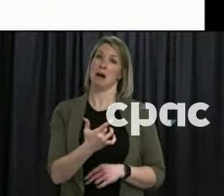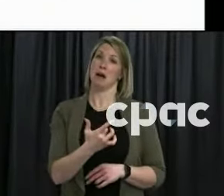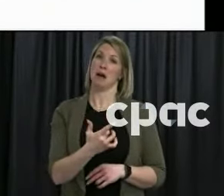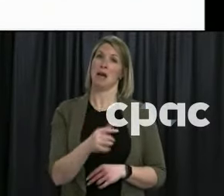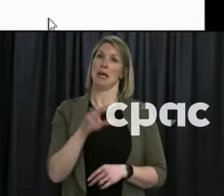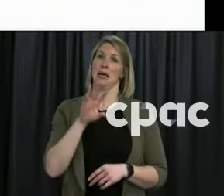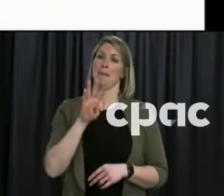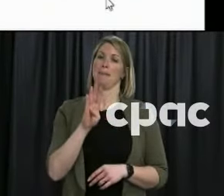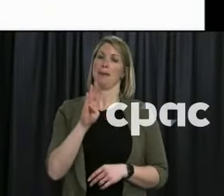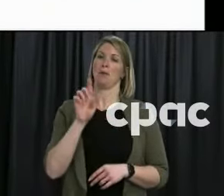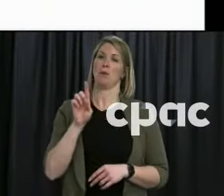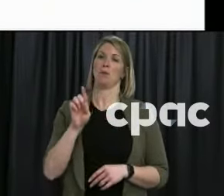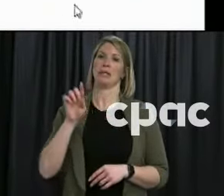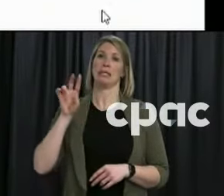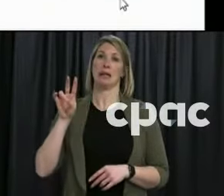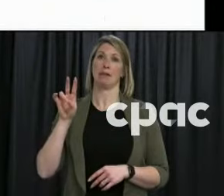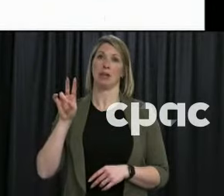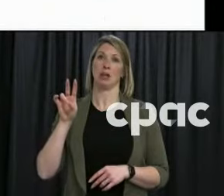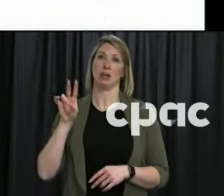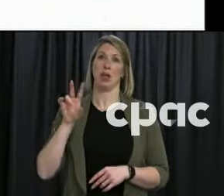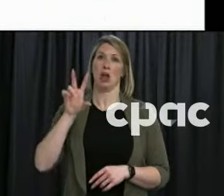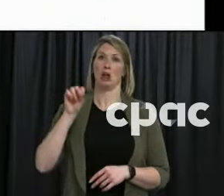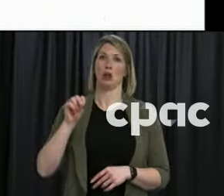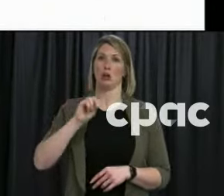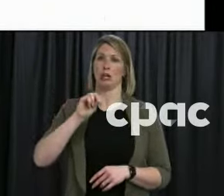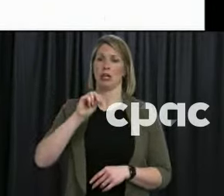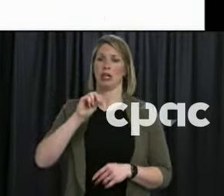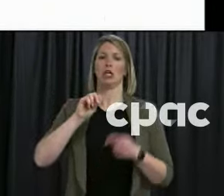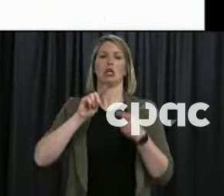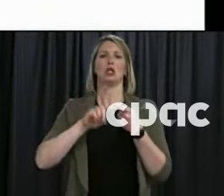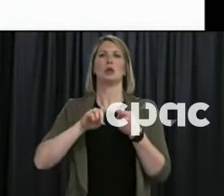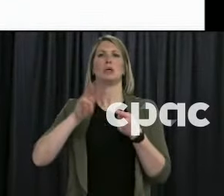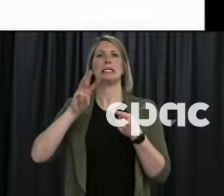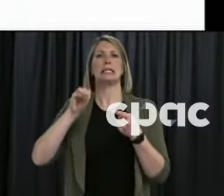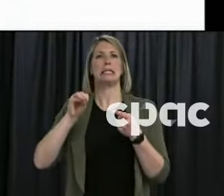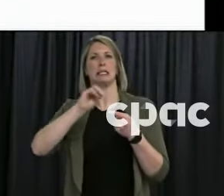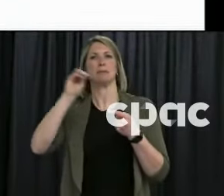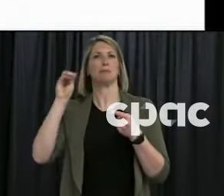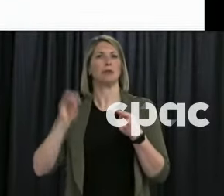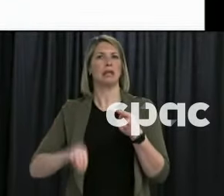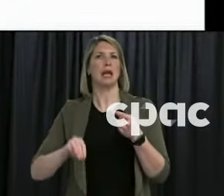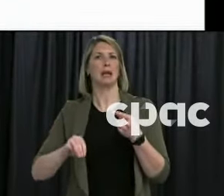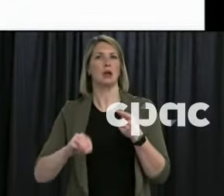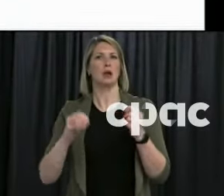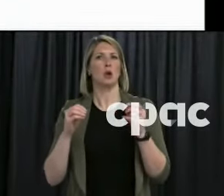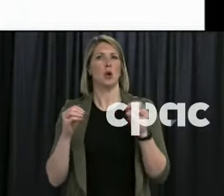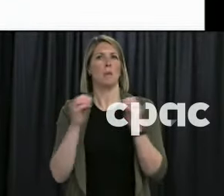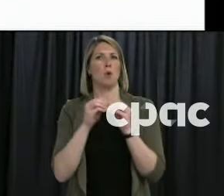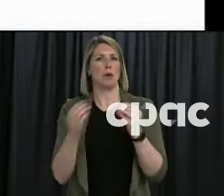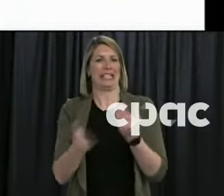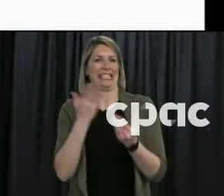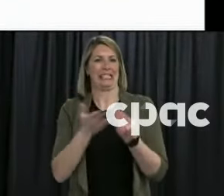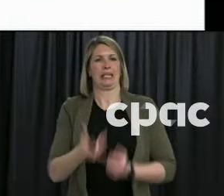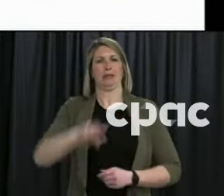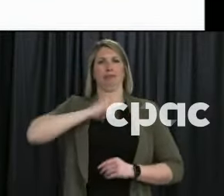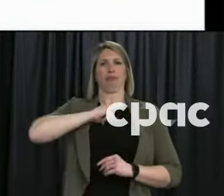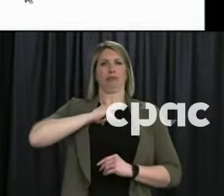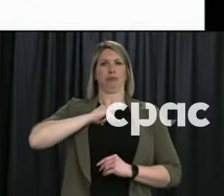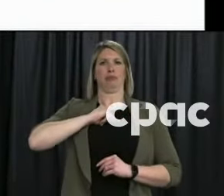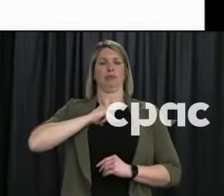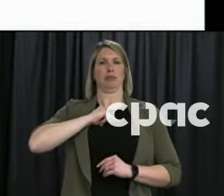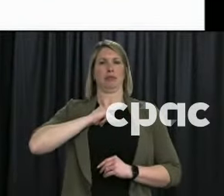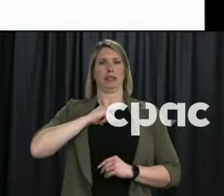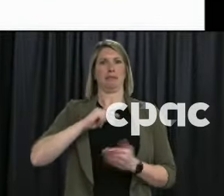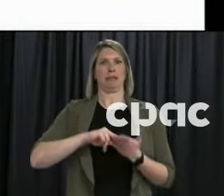easier to catch. So for this model we assume that it was 50% greater knowing that we can work backwards